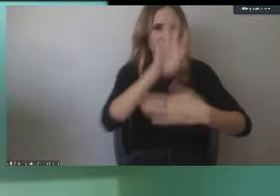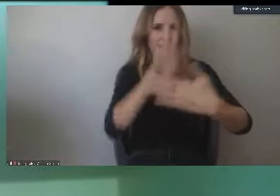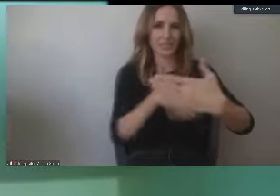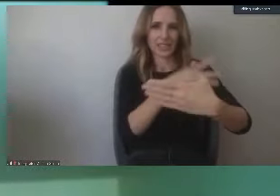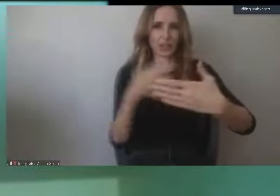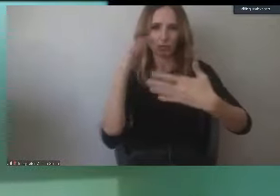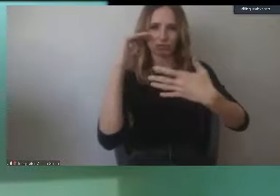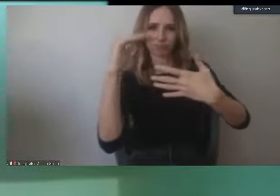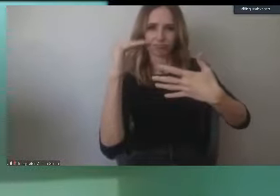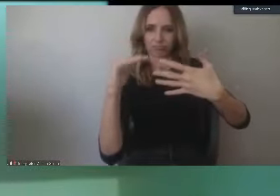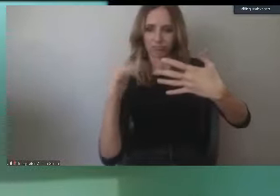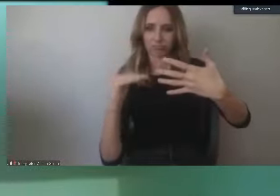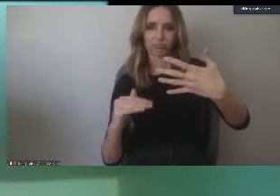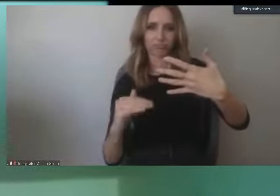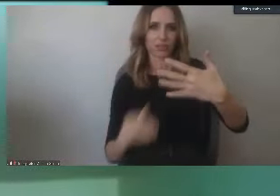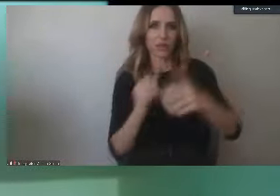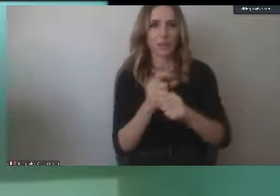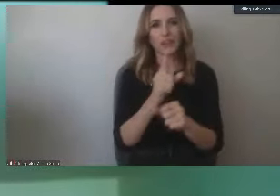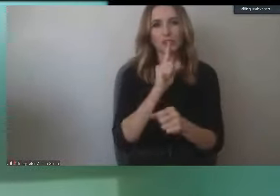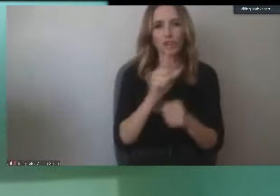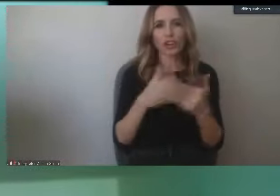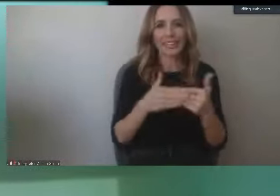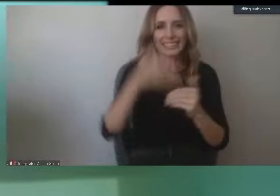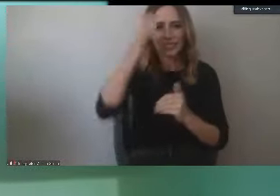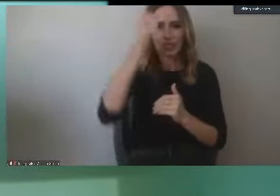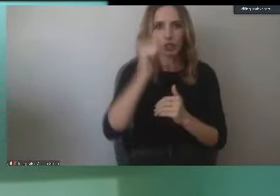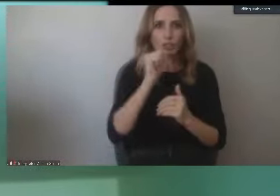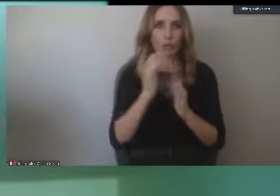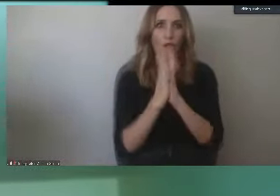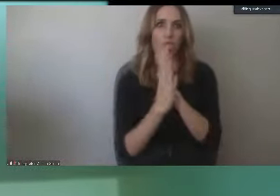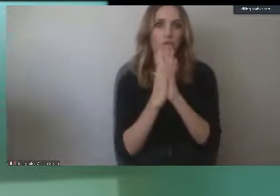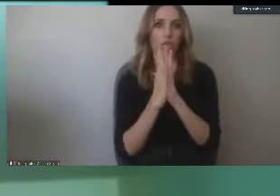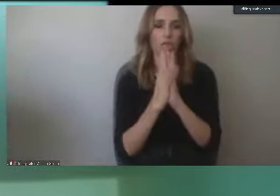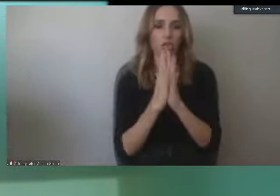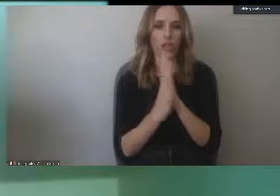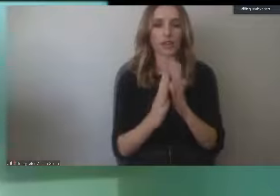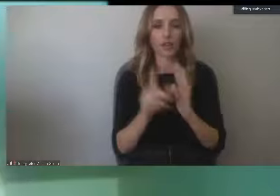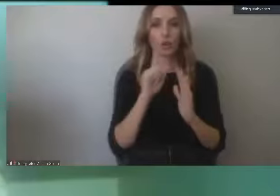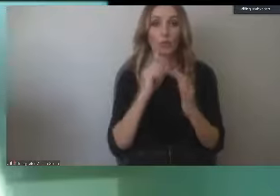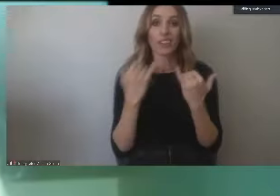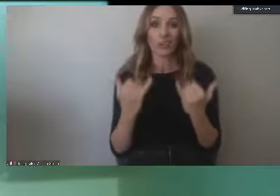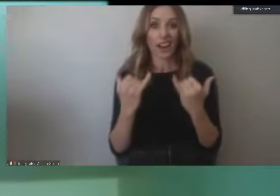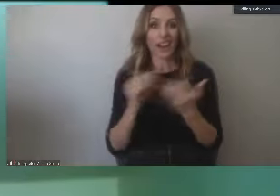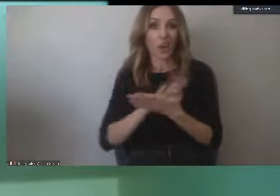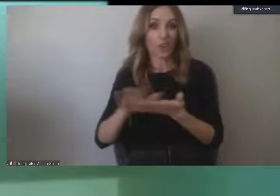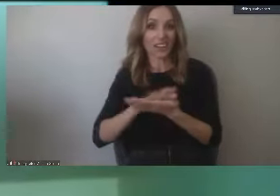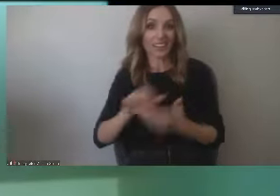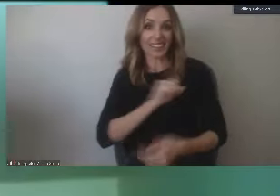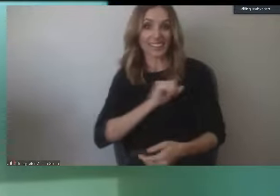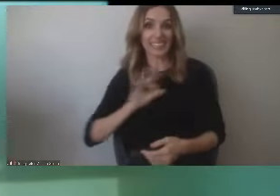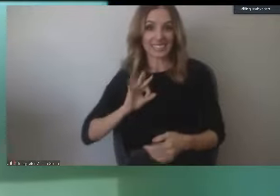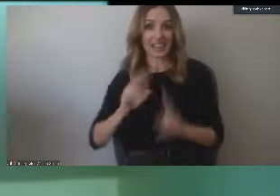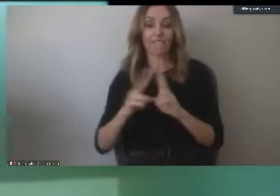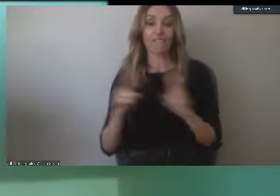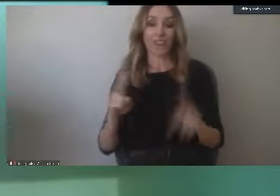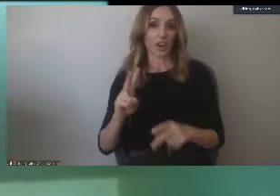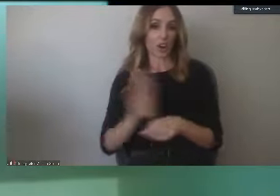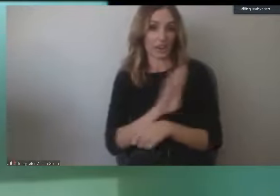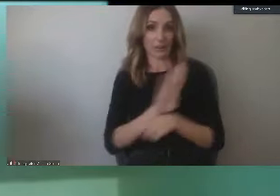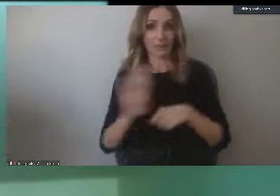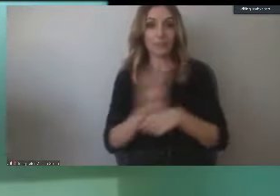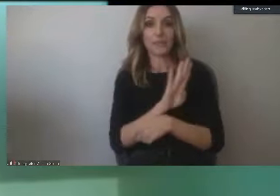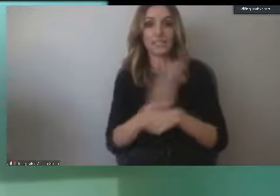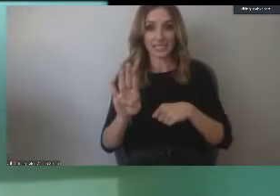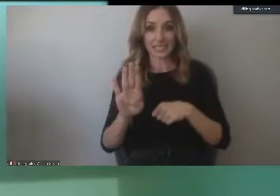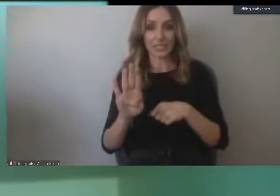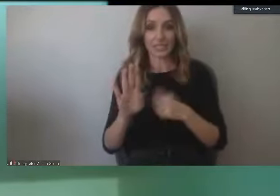easier on our facility staff, which is very busy right now trying to accommodate city health officials, services and faculty